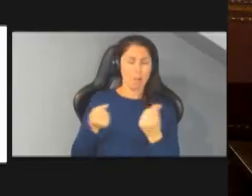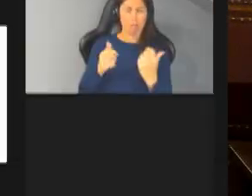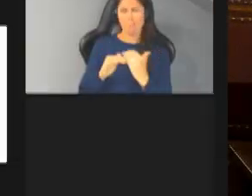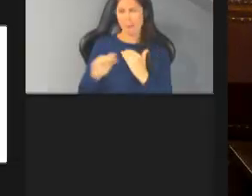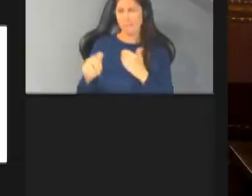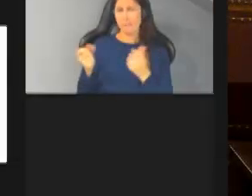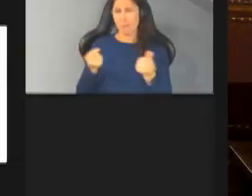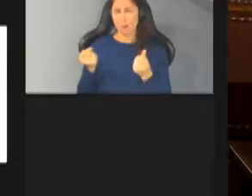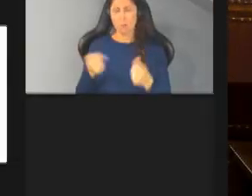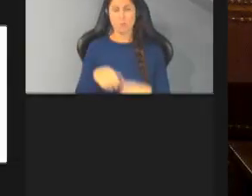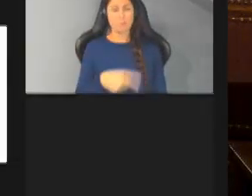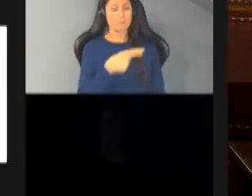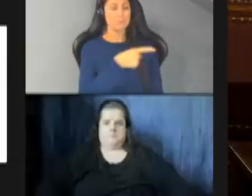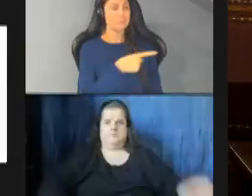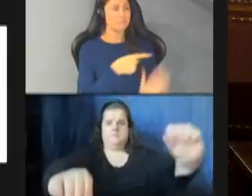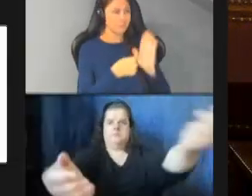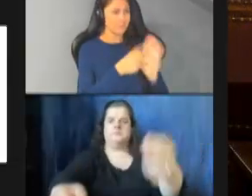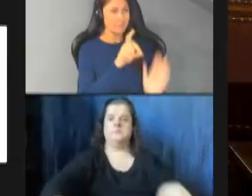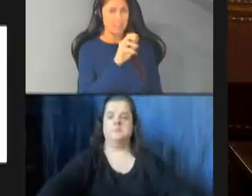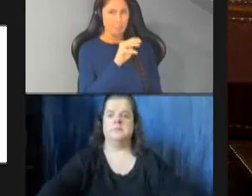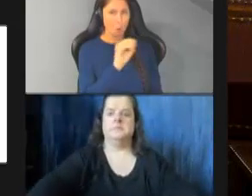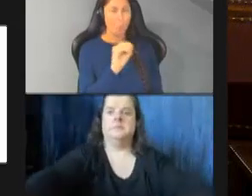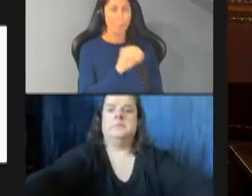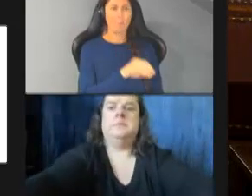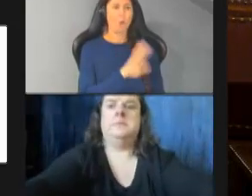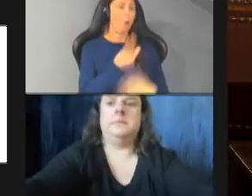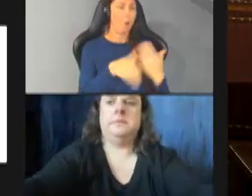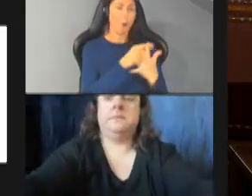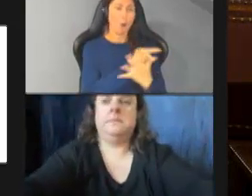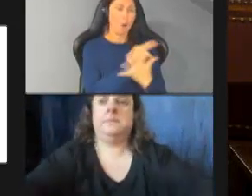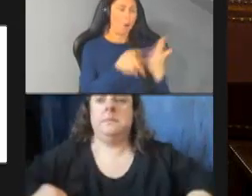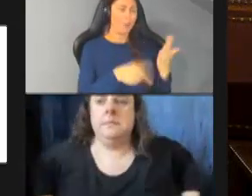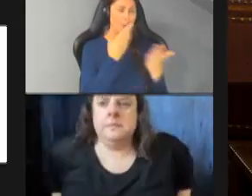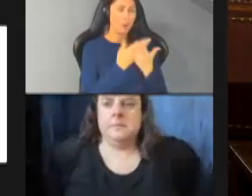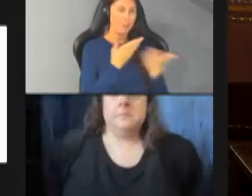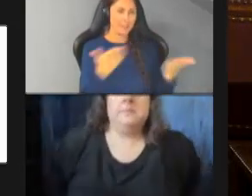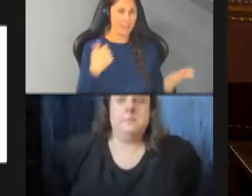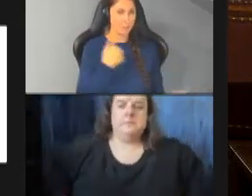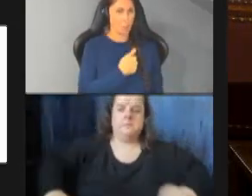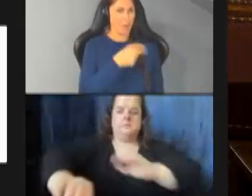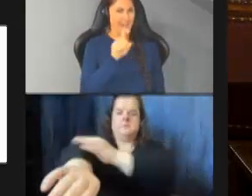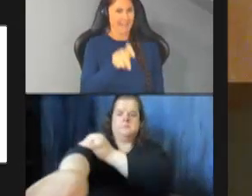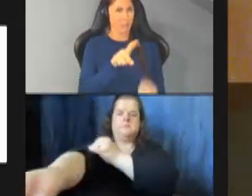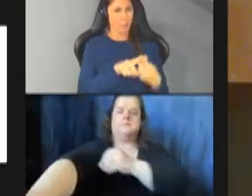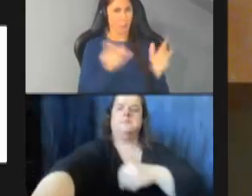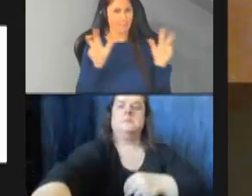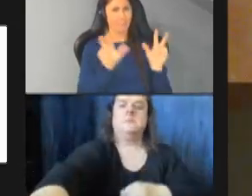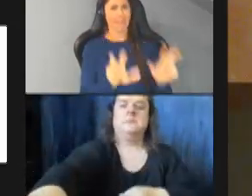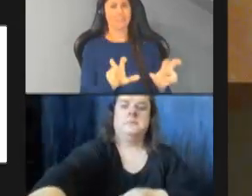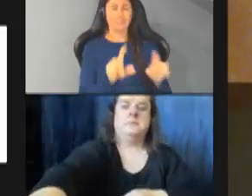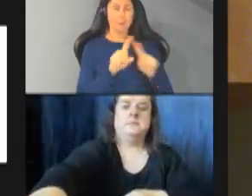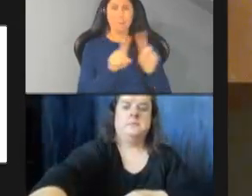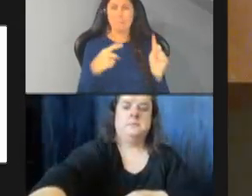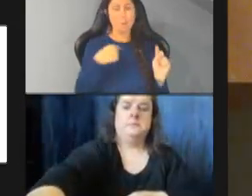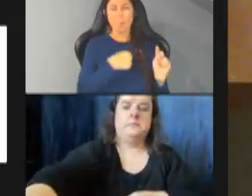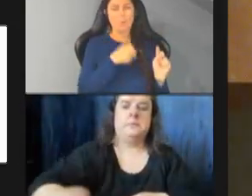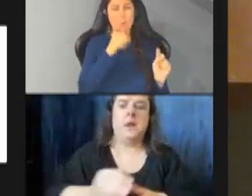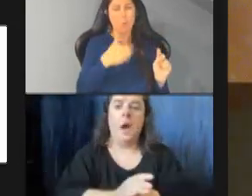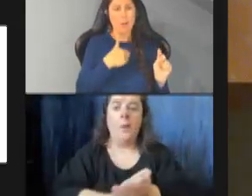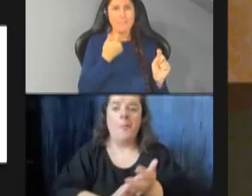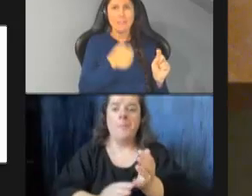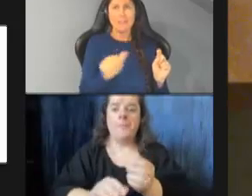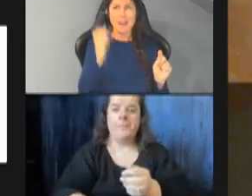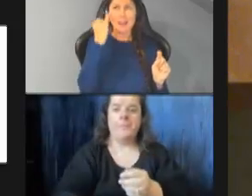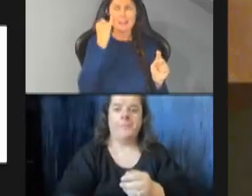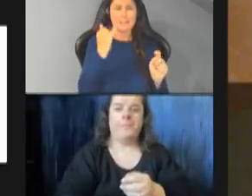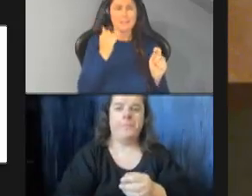uh demo demo demo all good things all things i really think we need to invest in so but we don't have any idea as to how